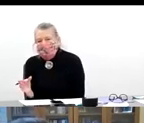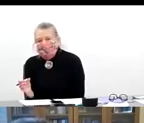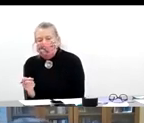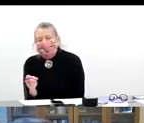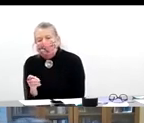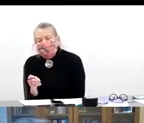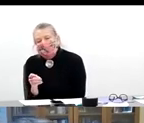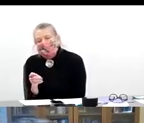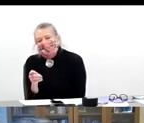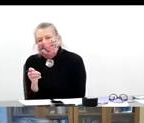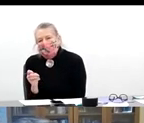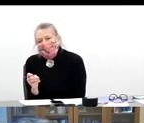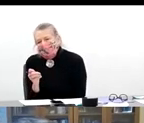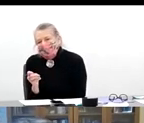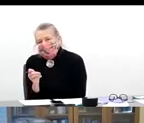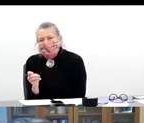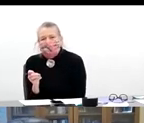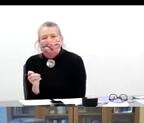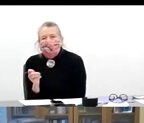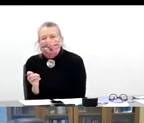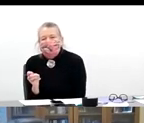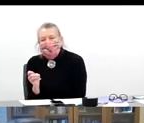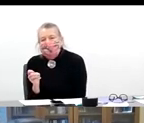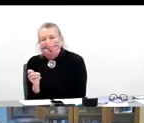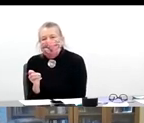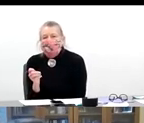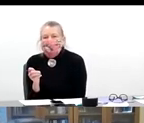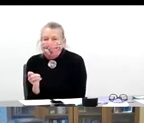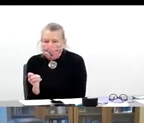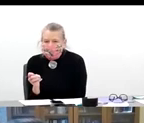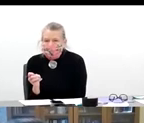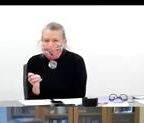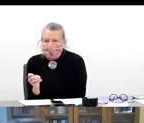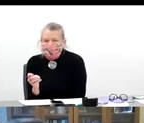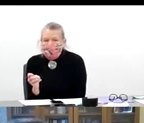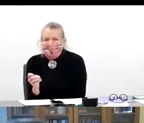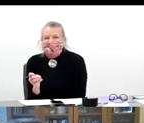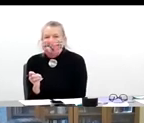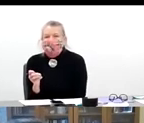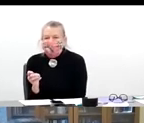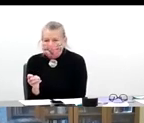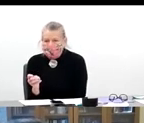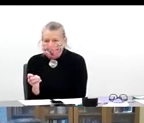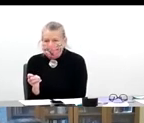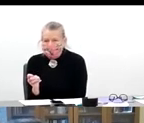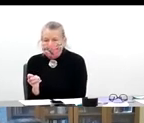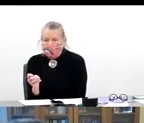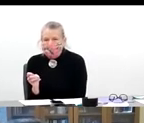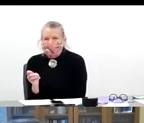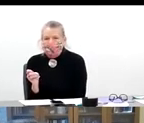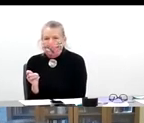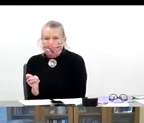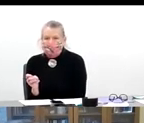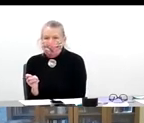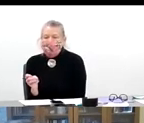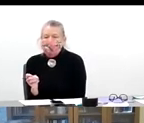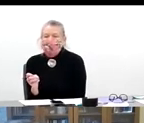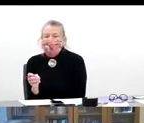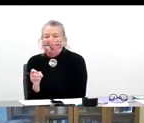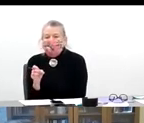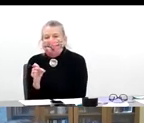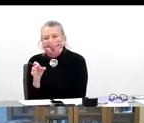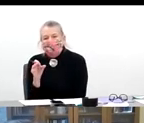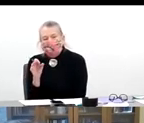reviewed some of them, but what research do you see as being particularly needed in West Virginia to really contribute